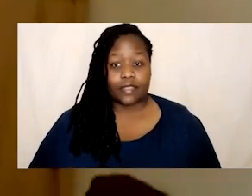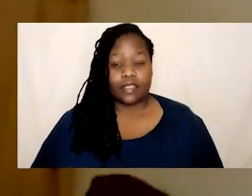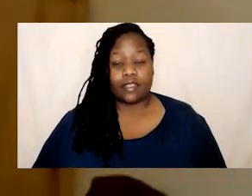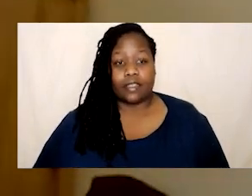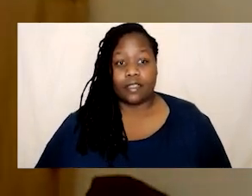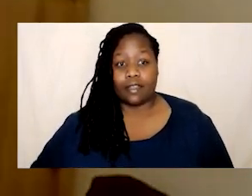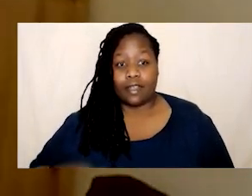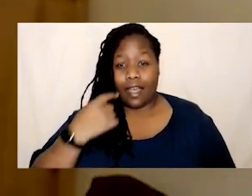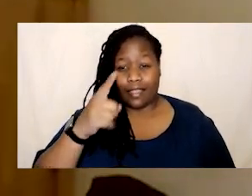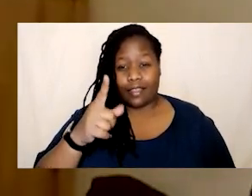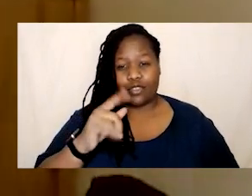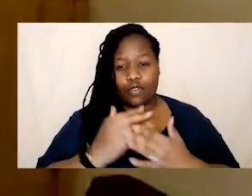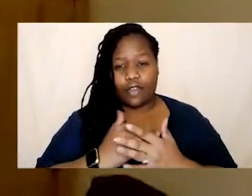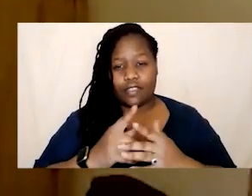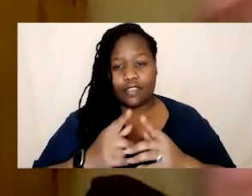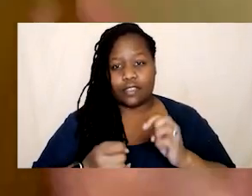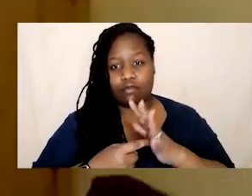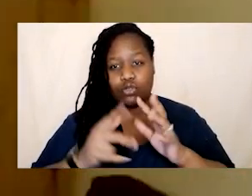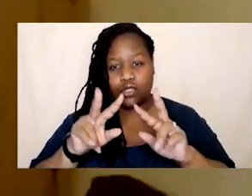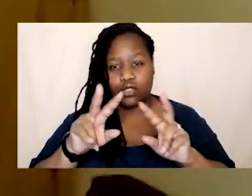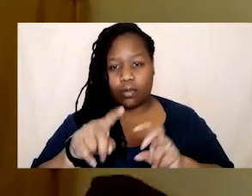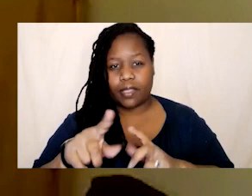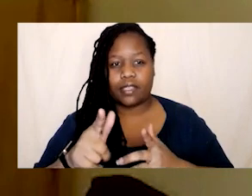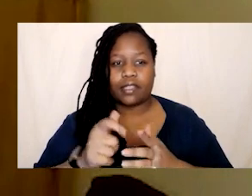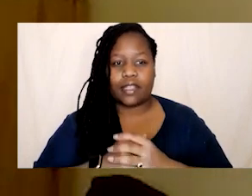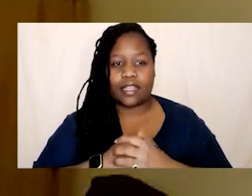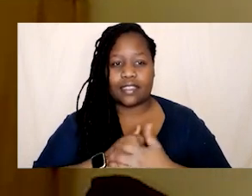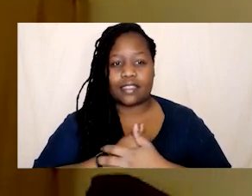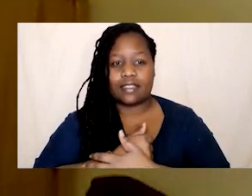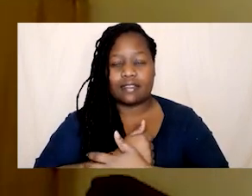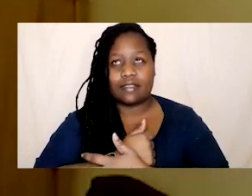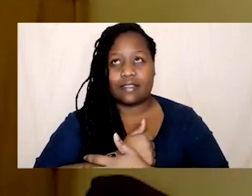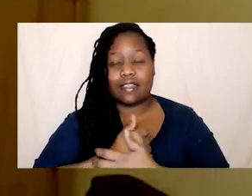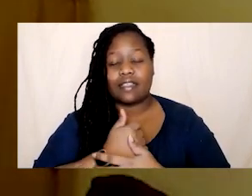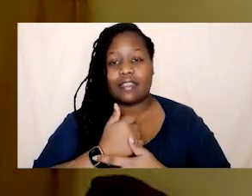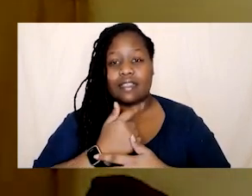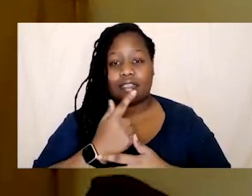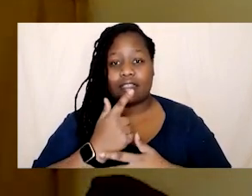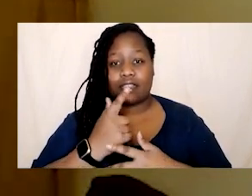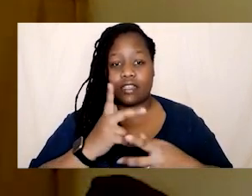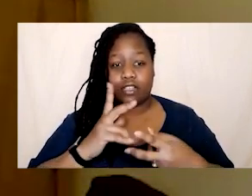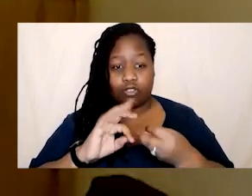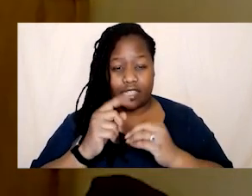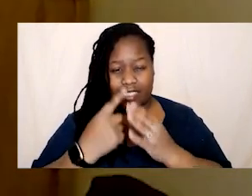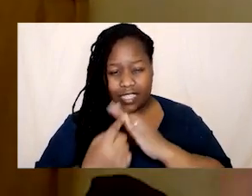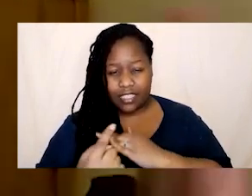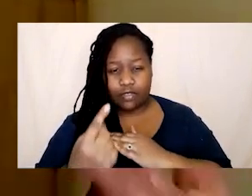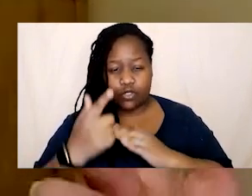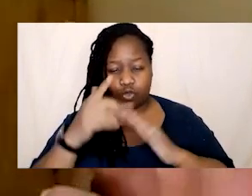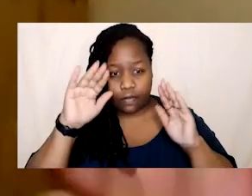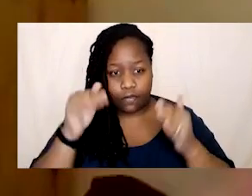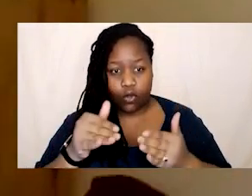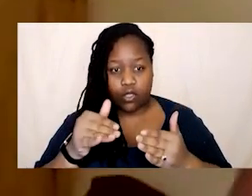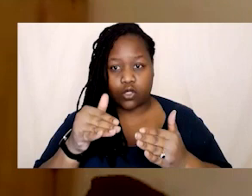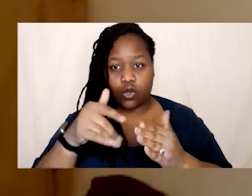at BAME online which is individualizing like very systemic problems you know and I think I think in